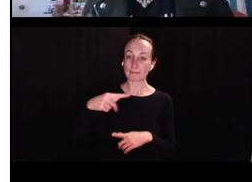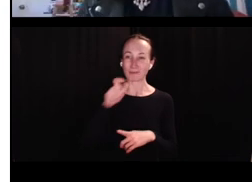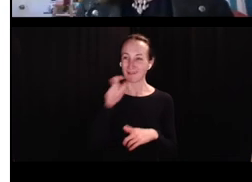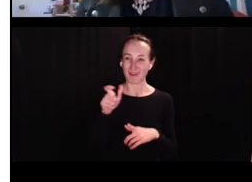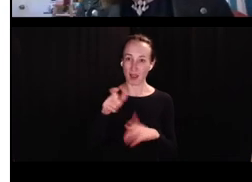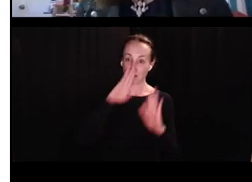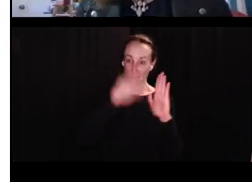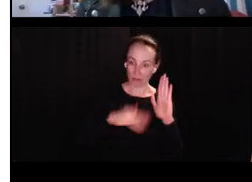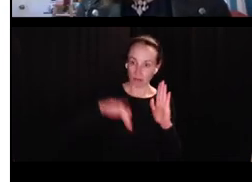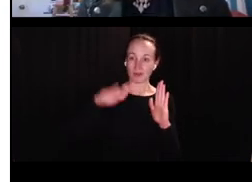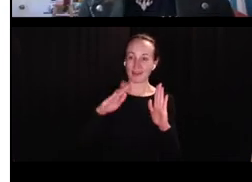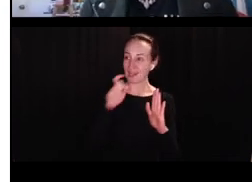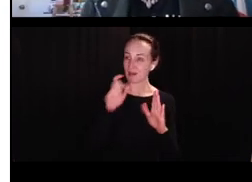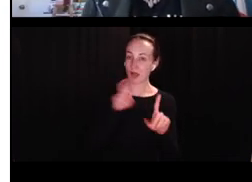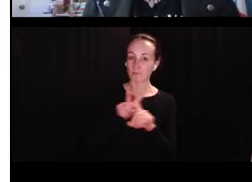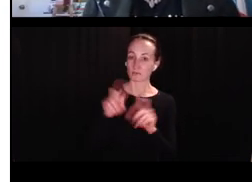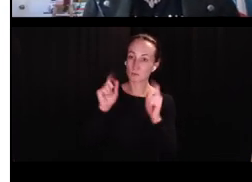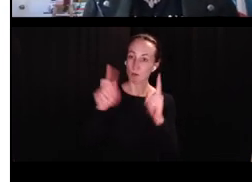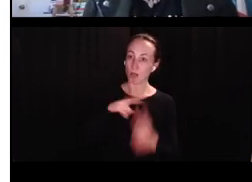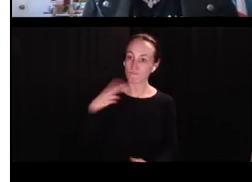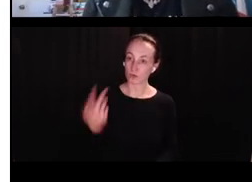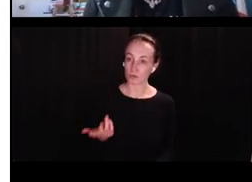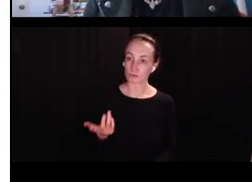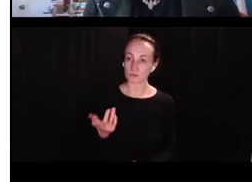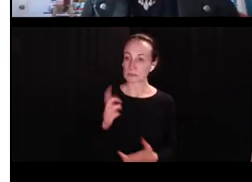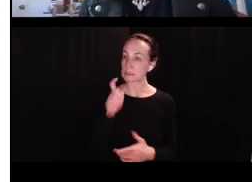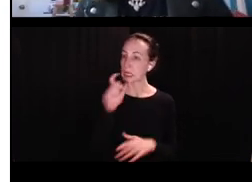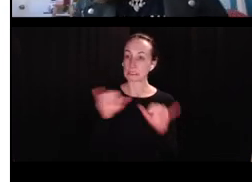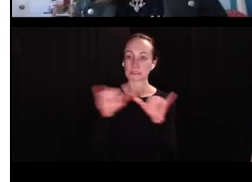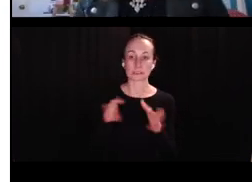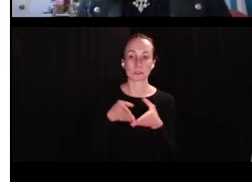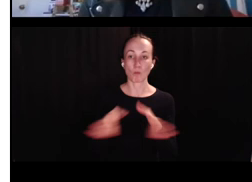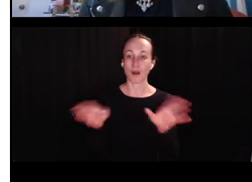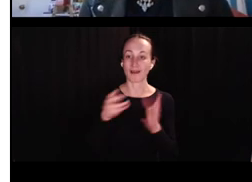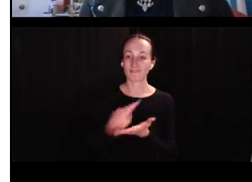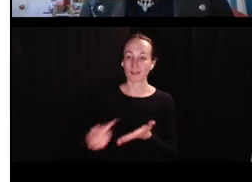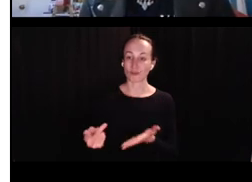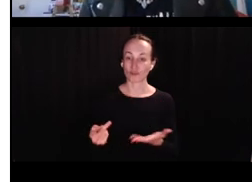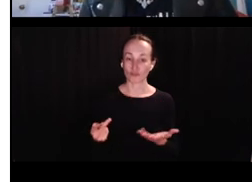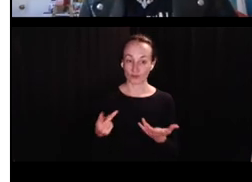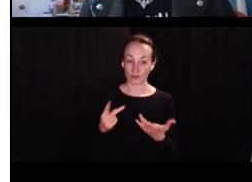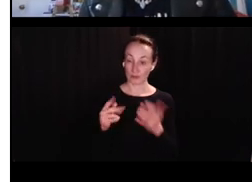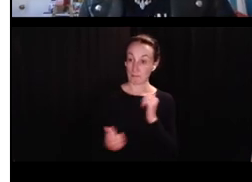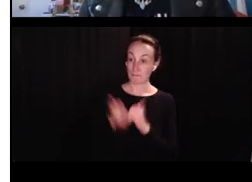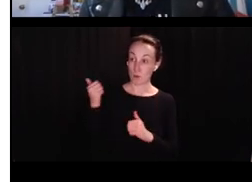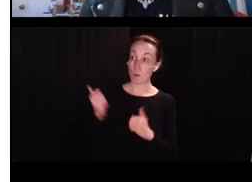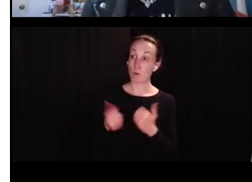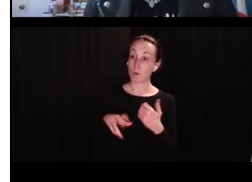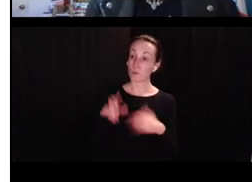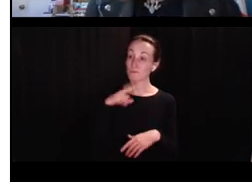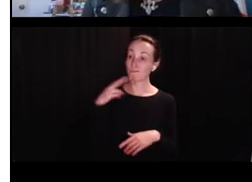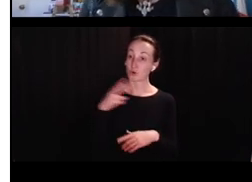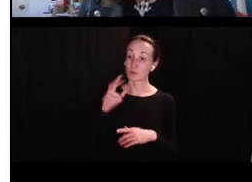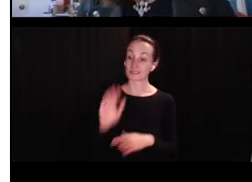wasn't a system-wide failure. Uh, we didn't see it over all of the verbs at all. Um, in fact,